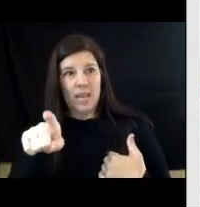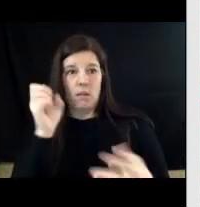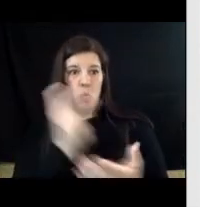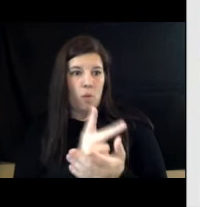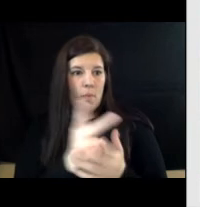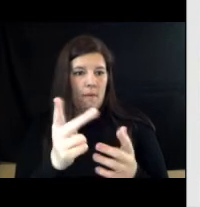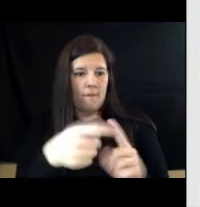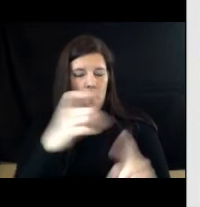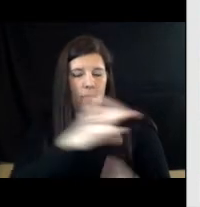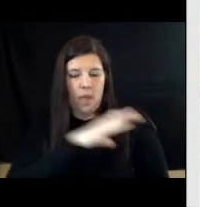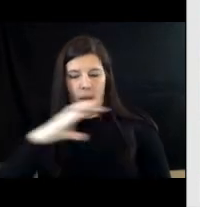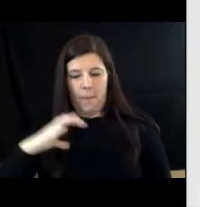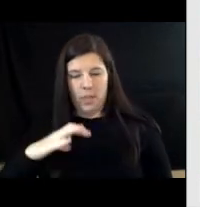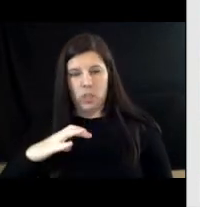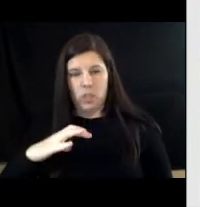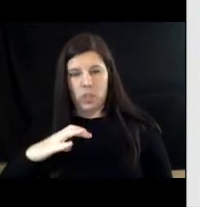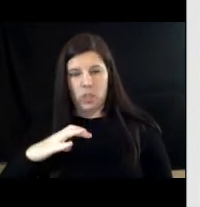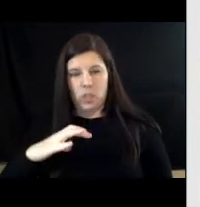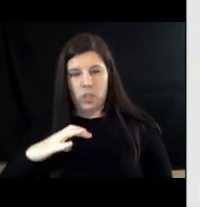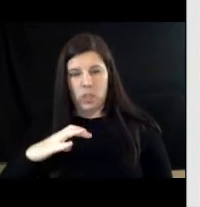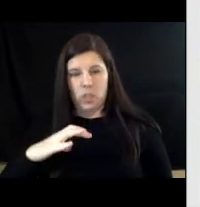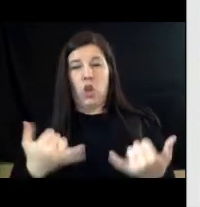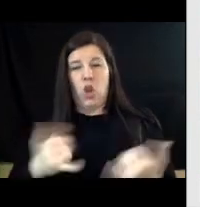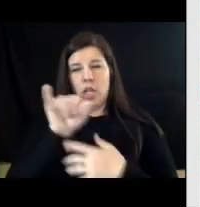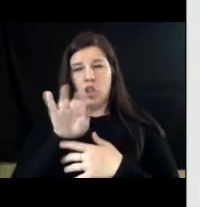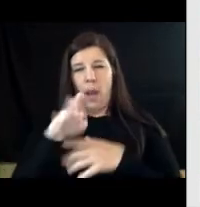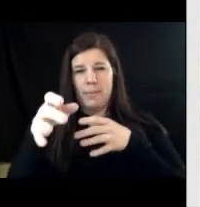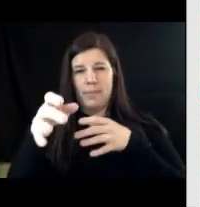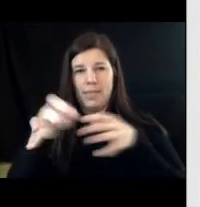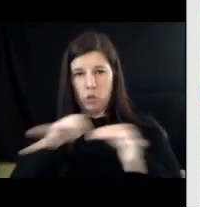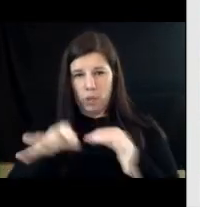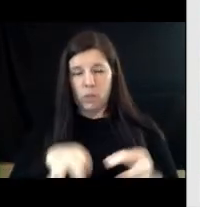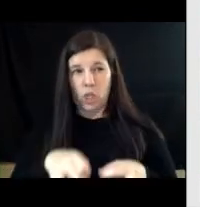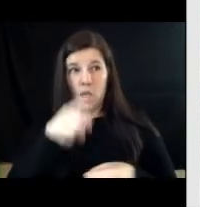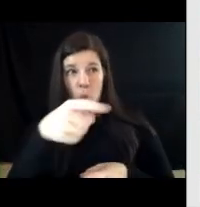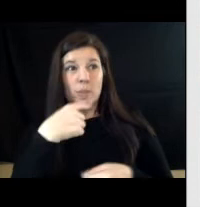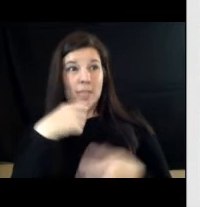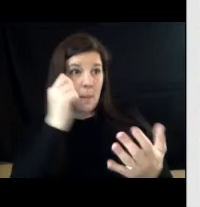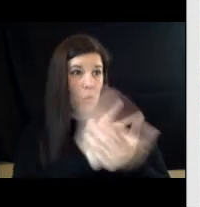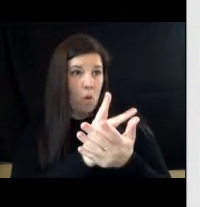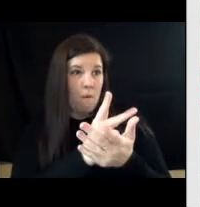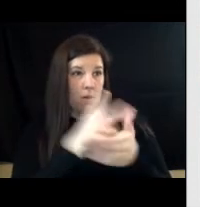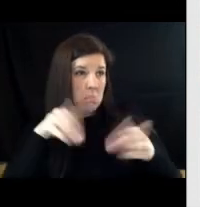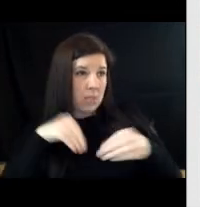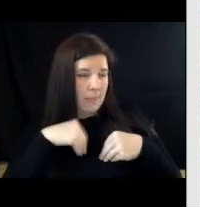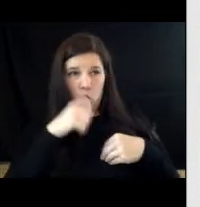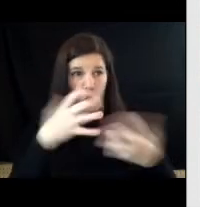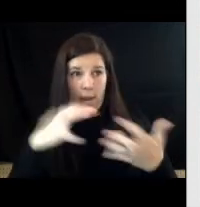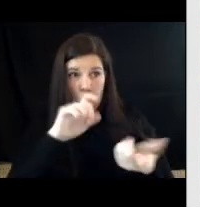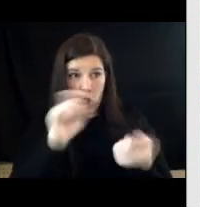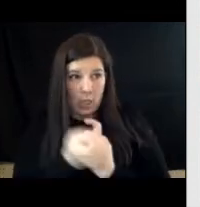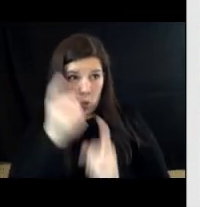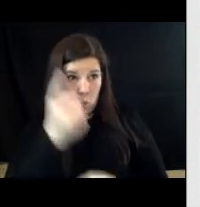existing job description which i did provide to each of you individually was acceptable to you and that you did not desire any changes to that